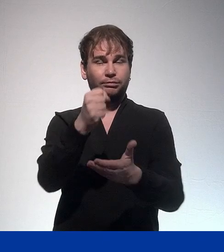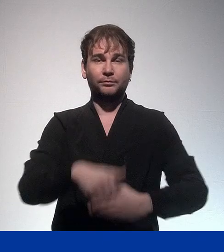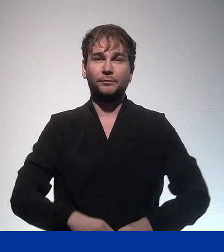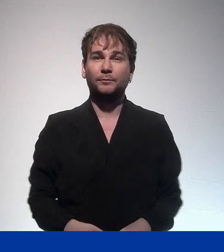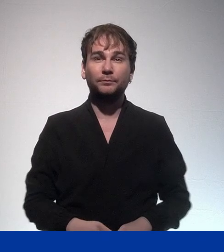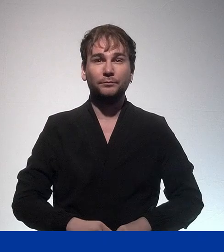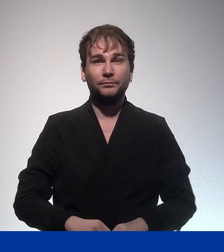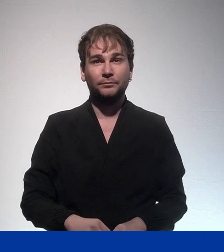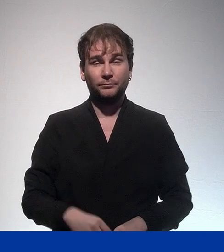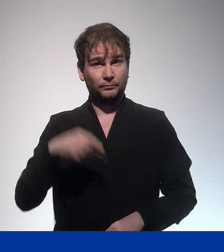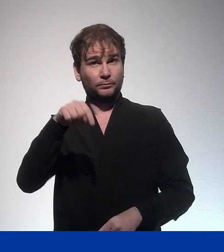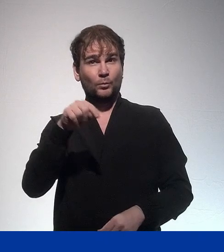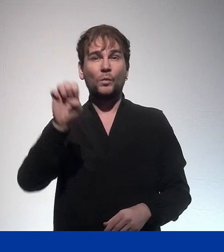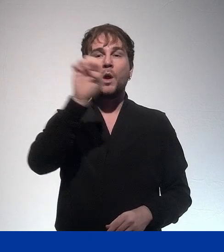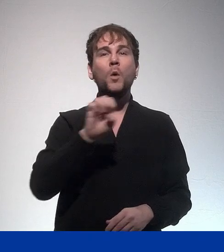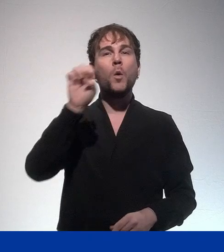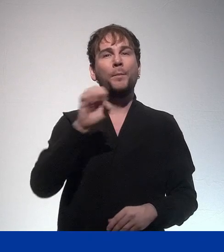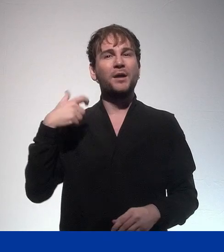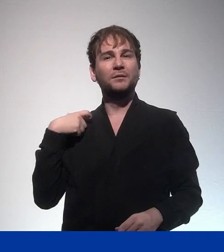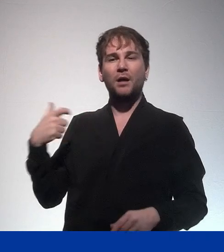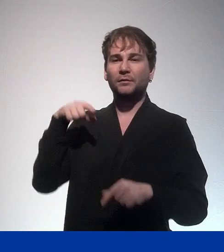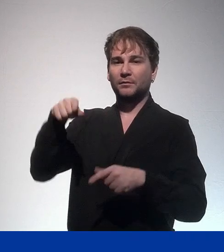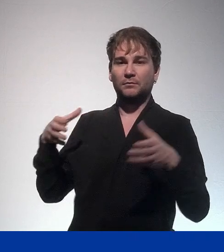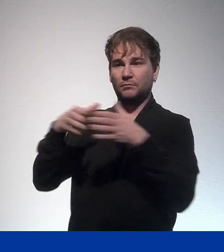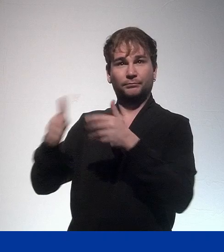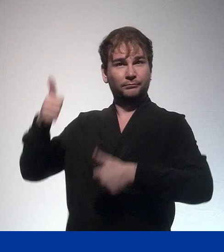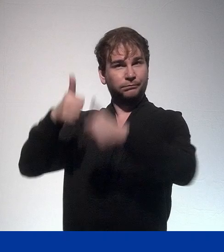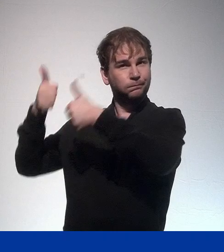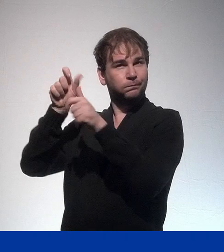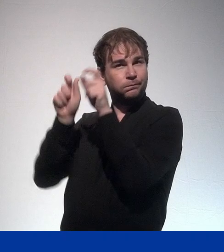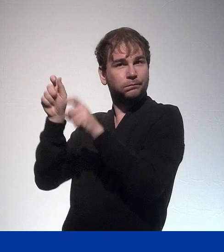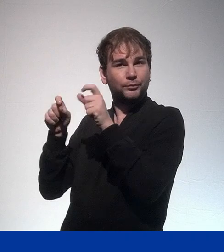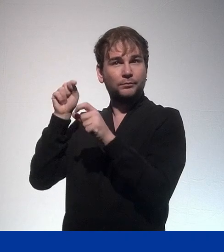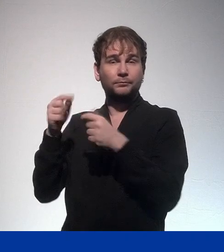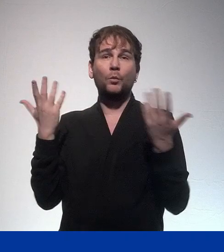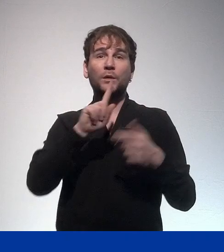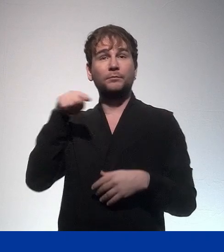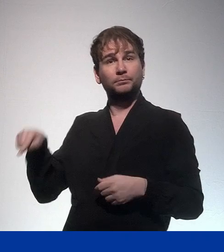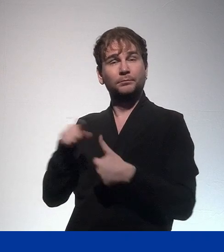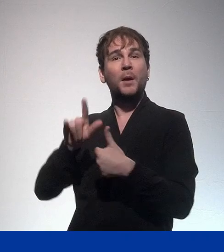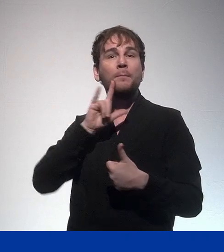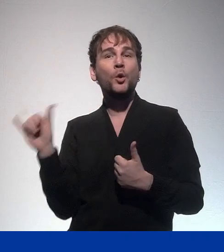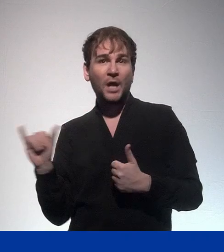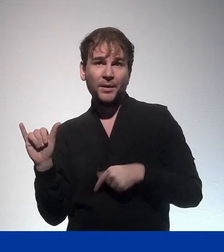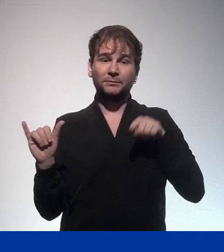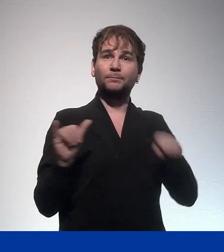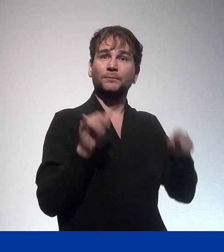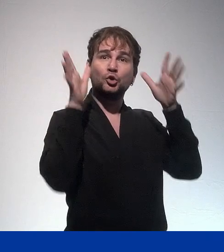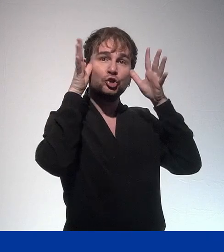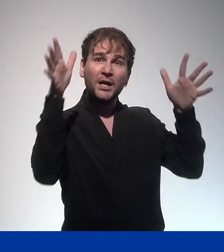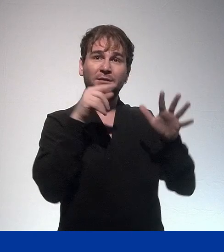so that the two youth centres of the Council of Europe in Budapest and Strasbourg can get extra support.